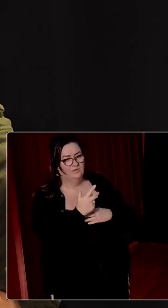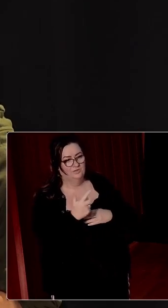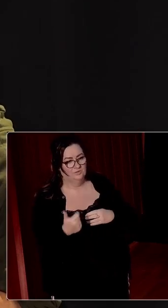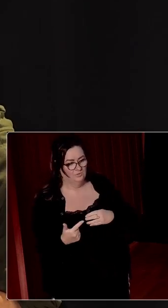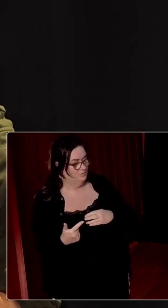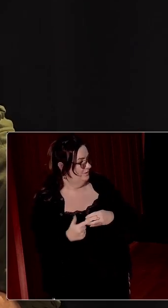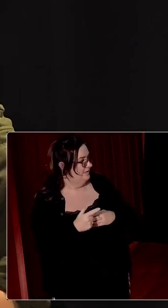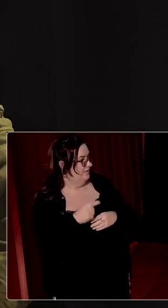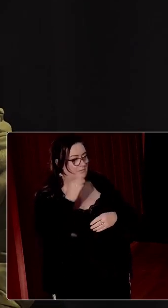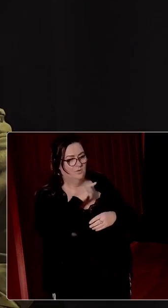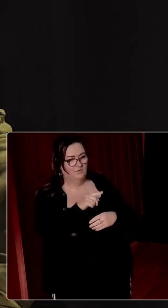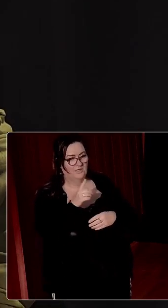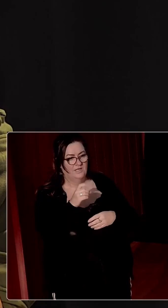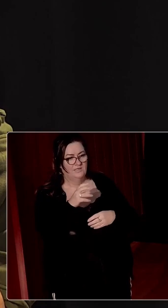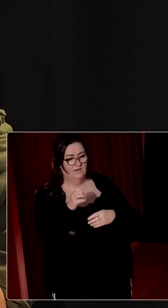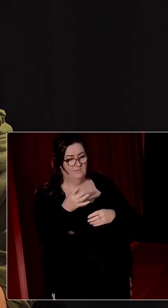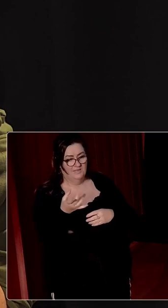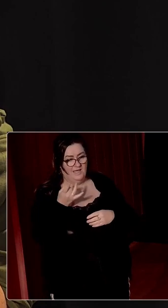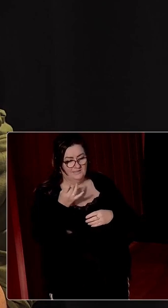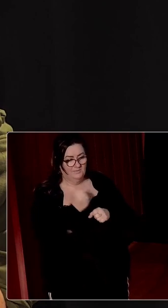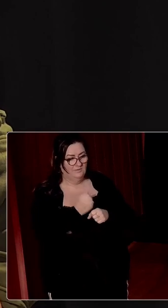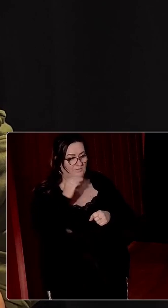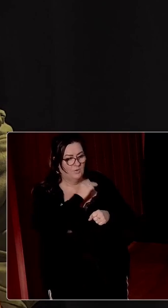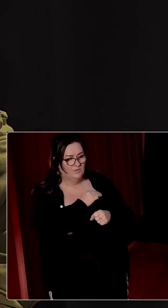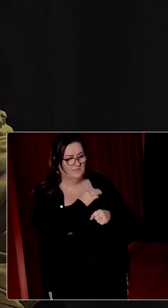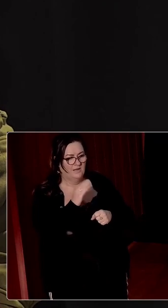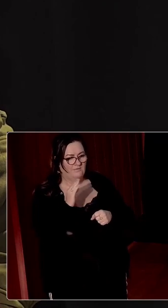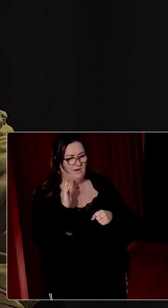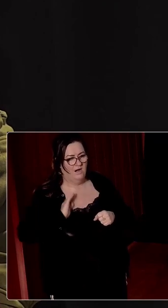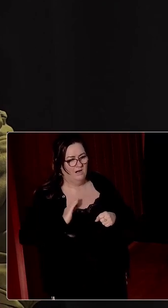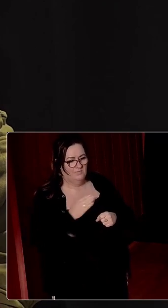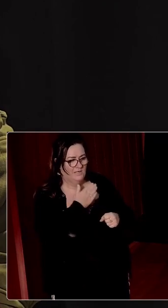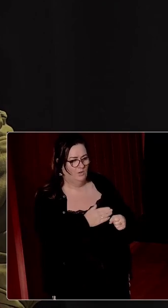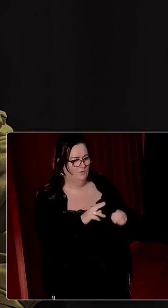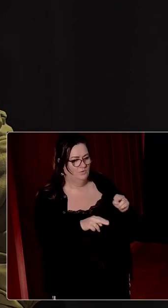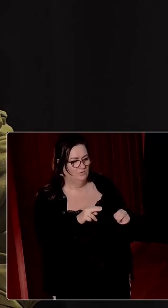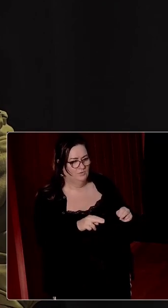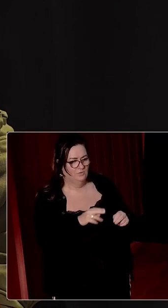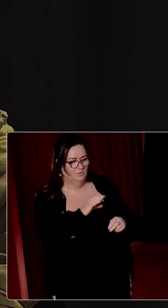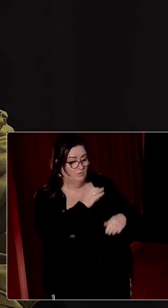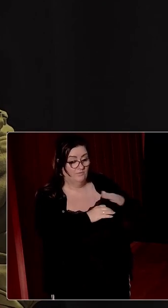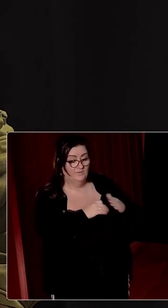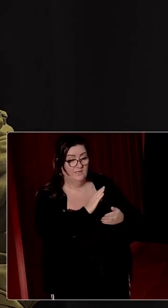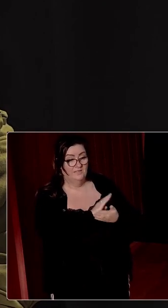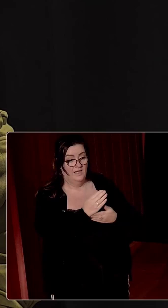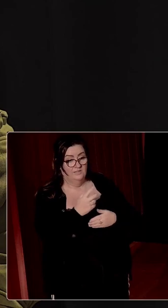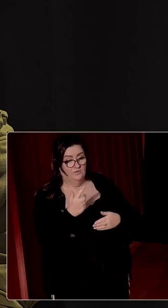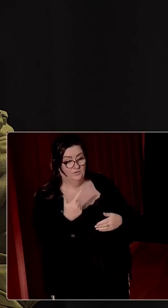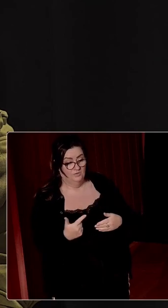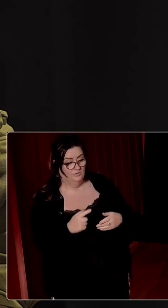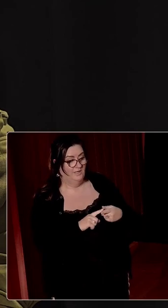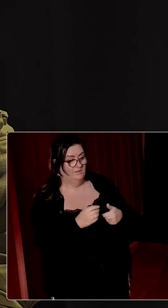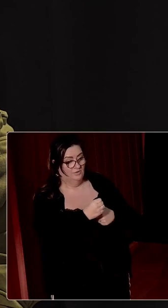the importance of that. Dermot asks about the importance of army loyalty to the new government in 1932. And Donal O